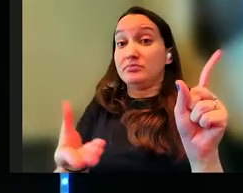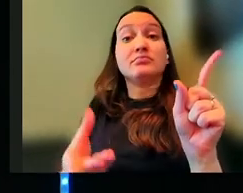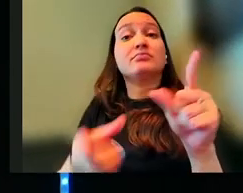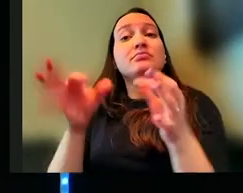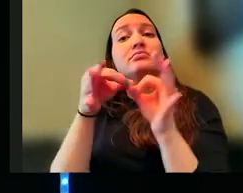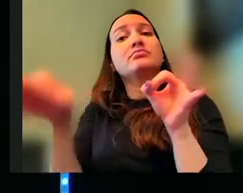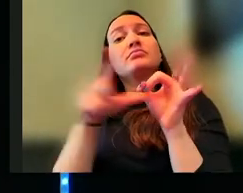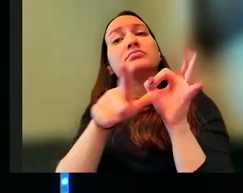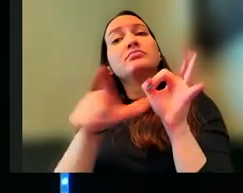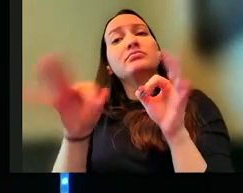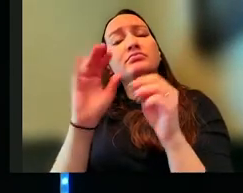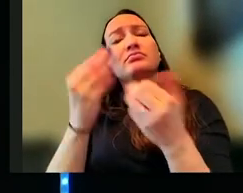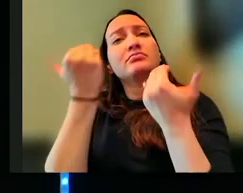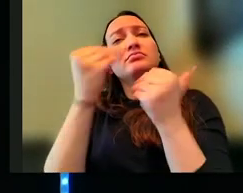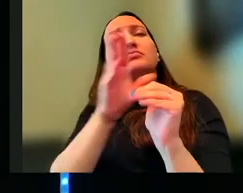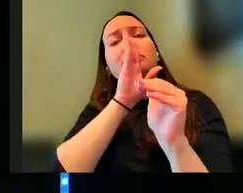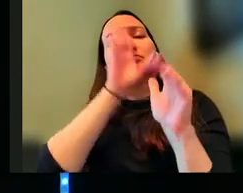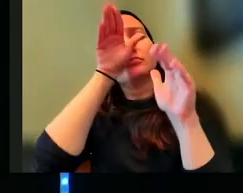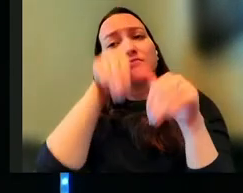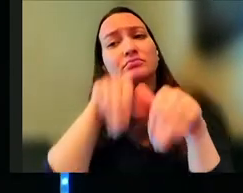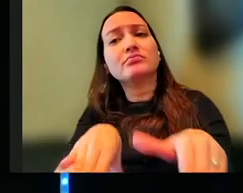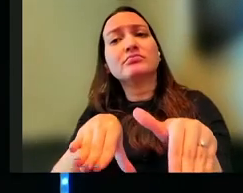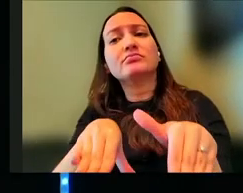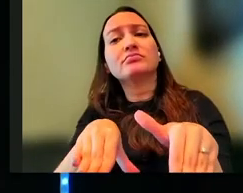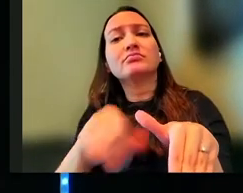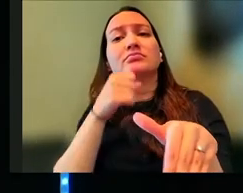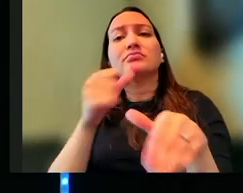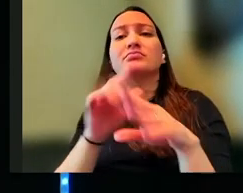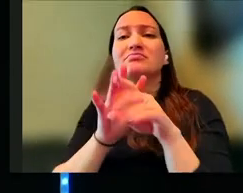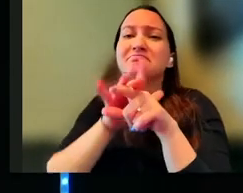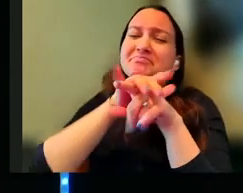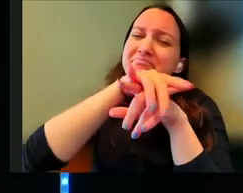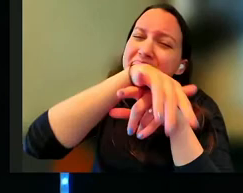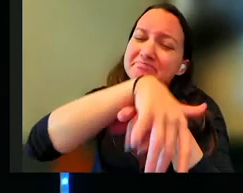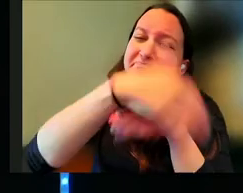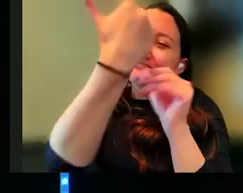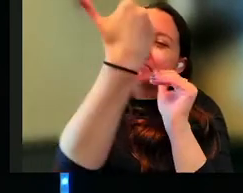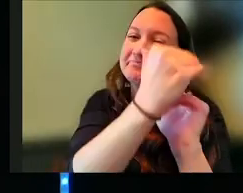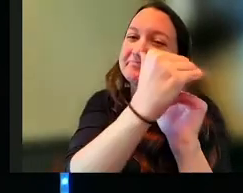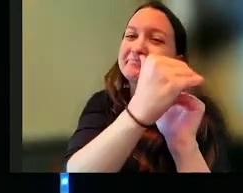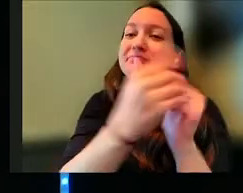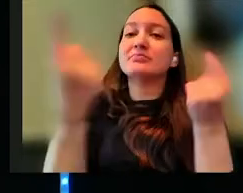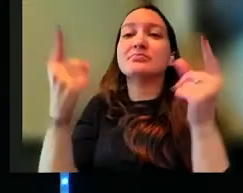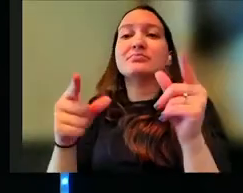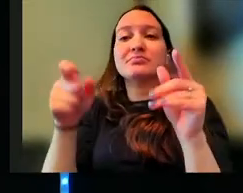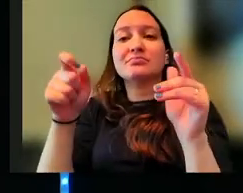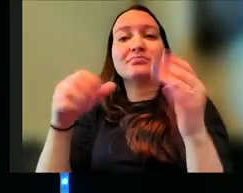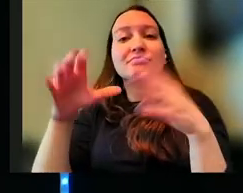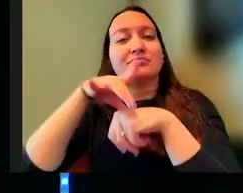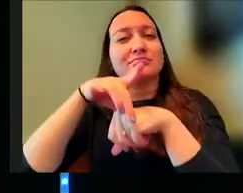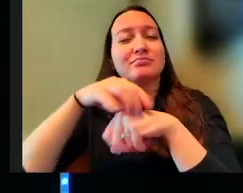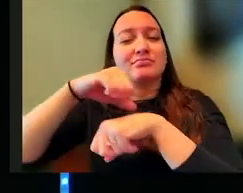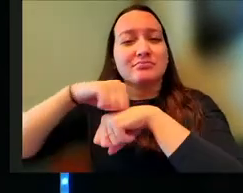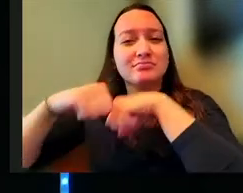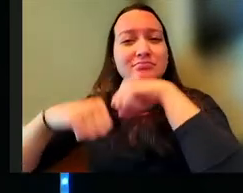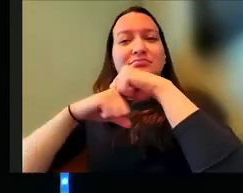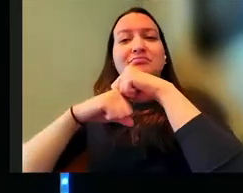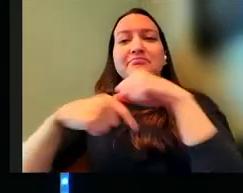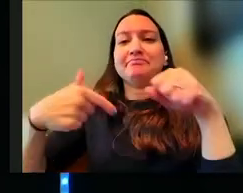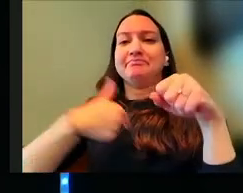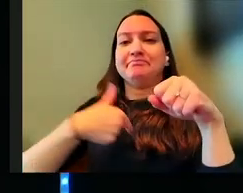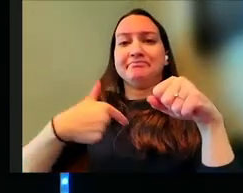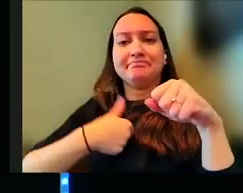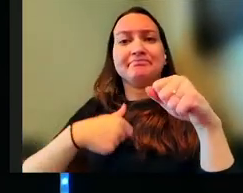when he set the limits of the seas so they would not spread beyond their boundaries, and when he marked off the earth's foundations. I was the